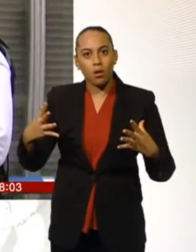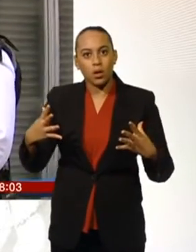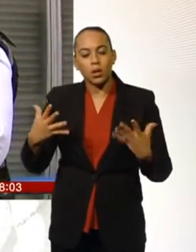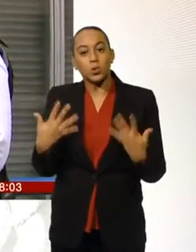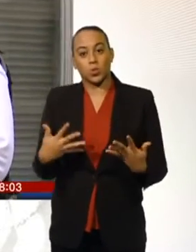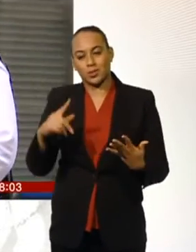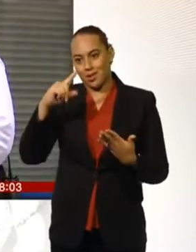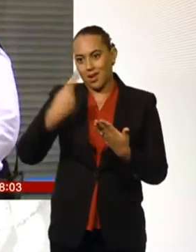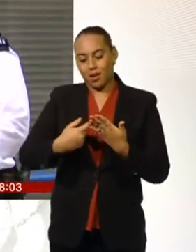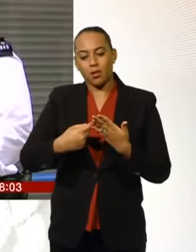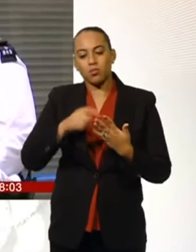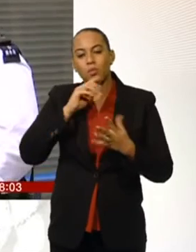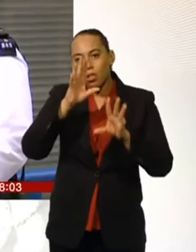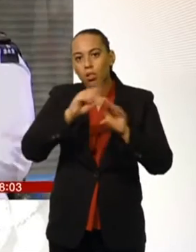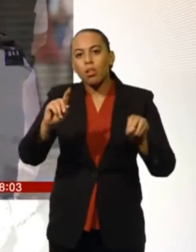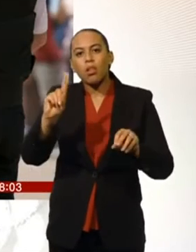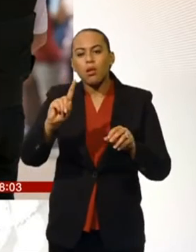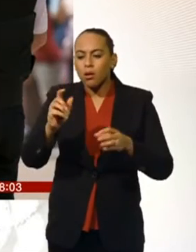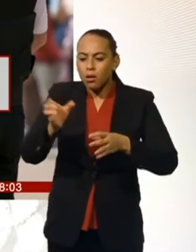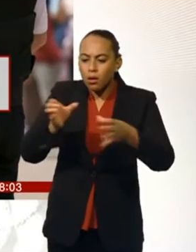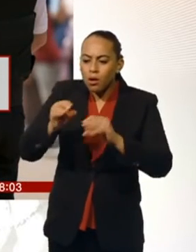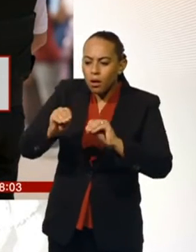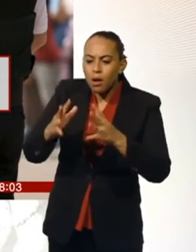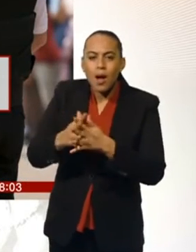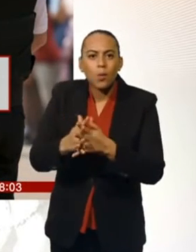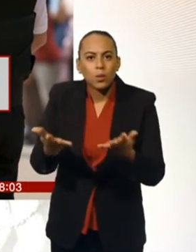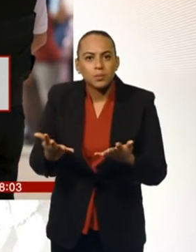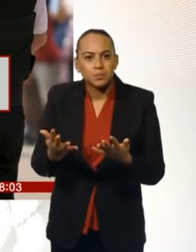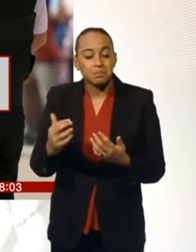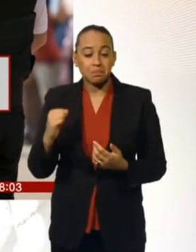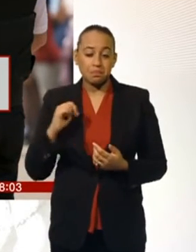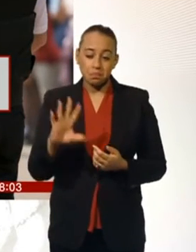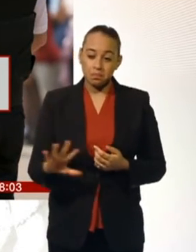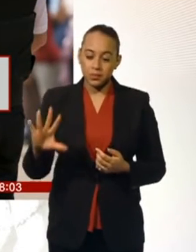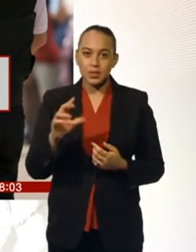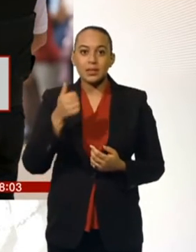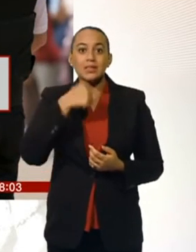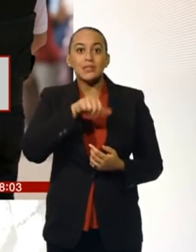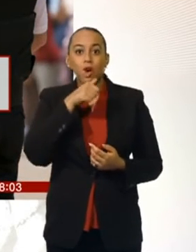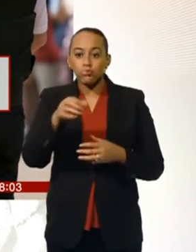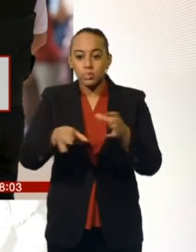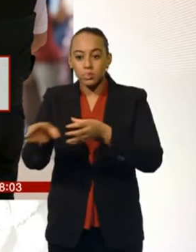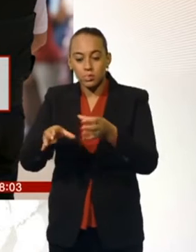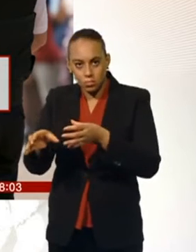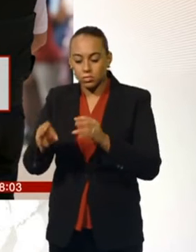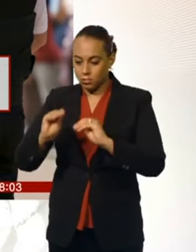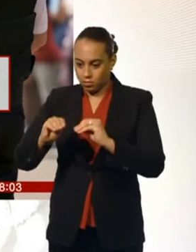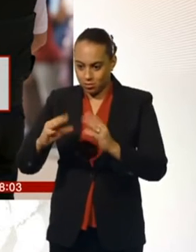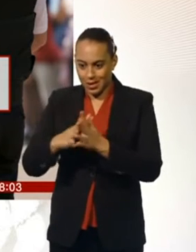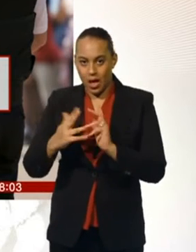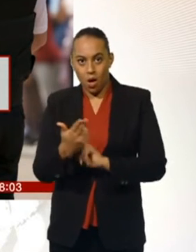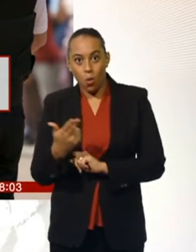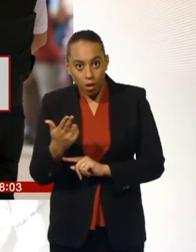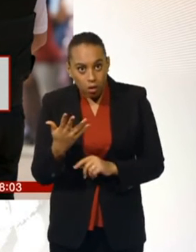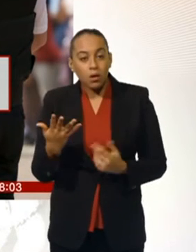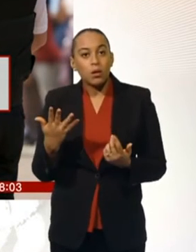he'll set out more details of how that'll be done. It's likely to mean that 600 officers will be selected and trained to use firearms, in